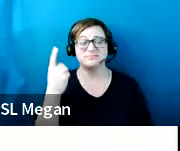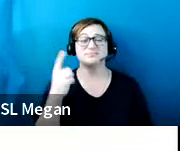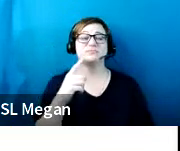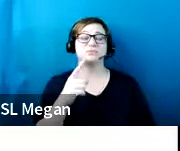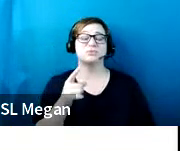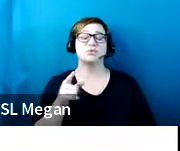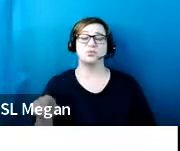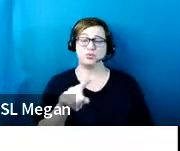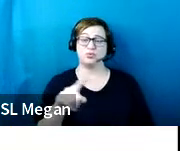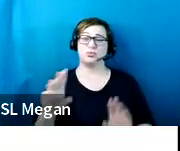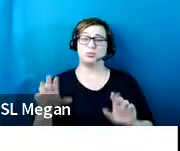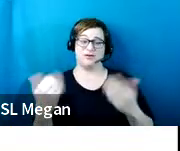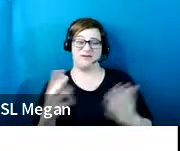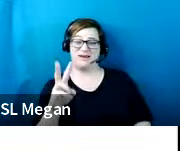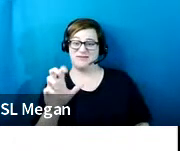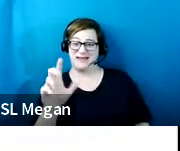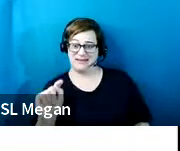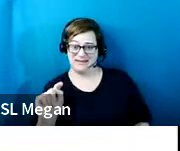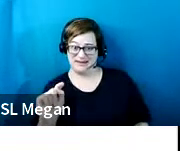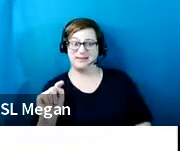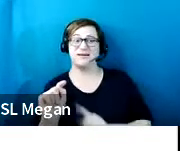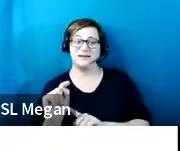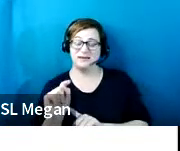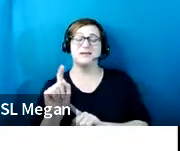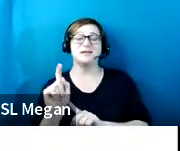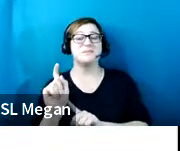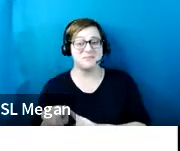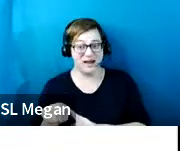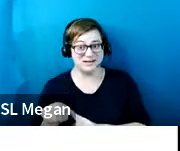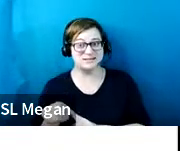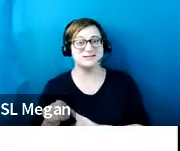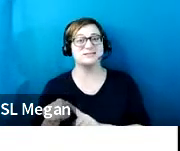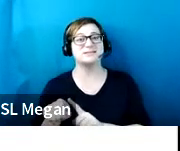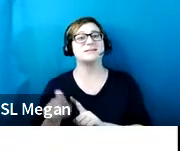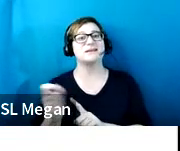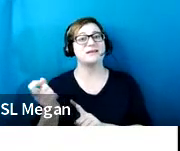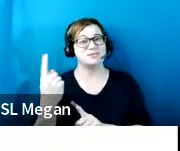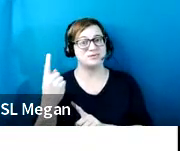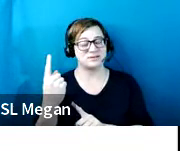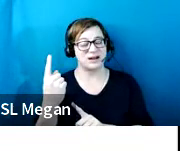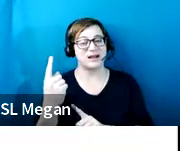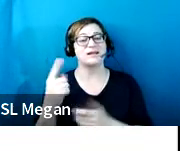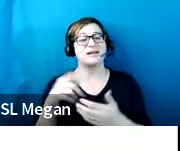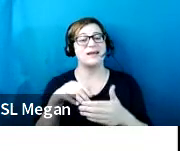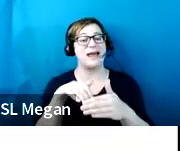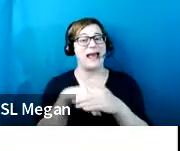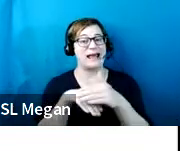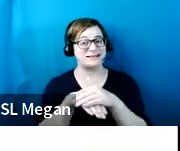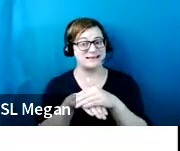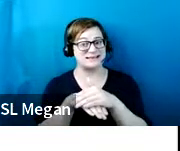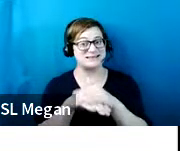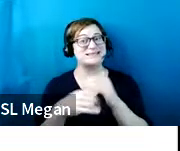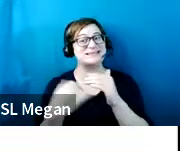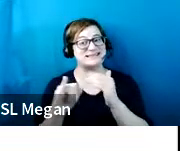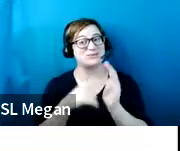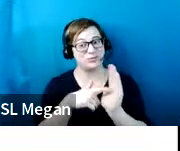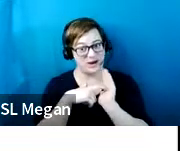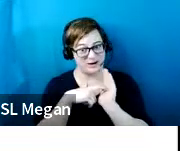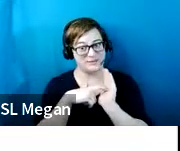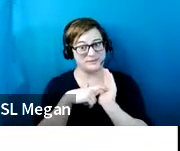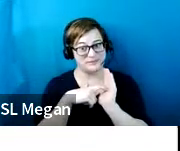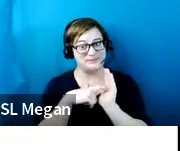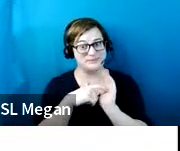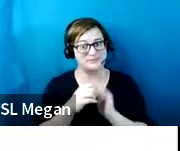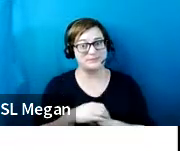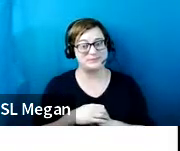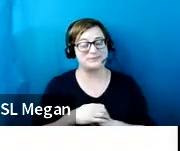have valet parking that it's going to be important to note that accessible parking is going to be a requirement for that as well